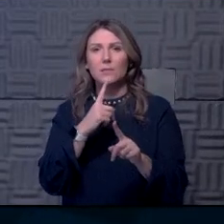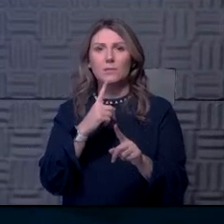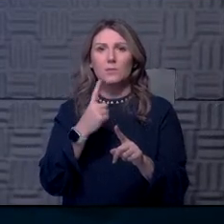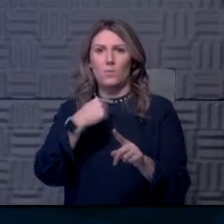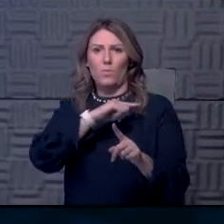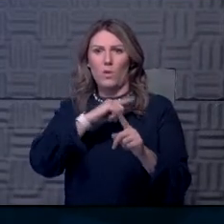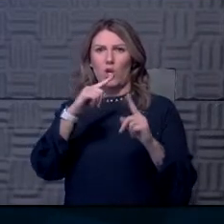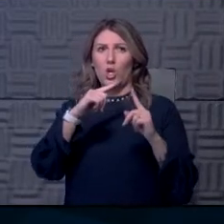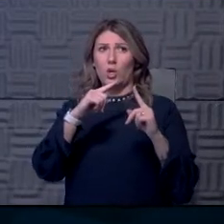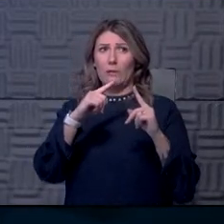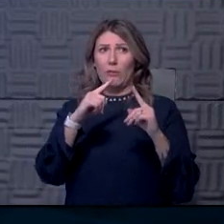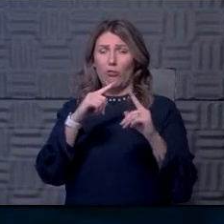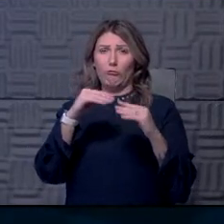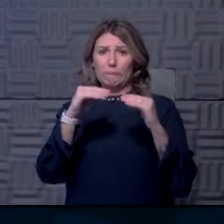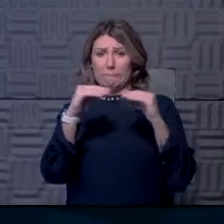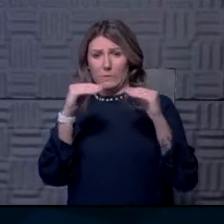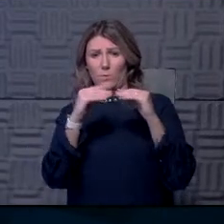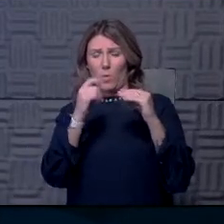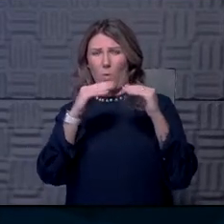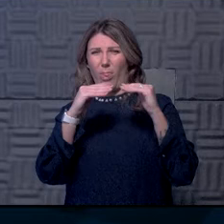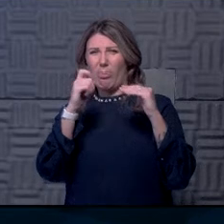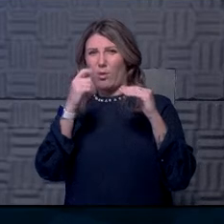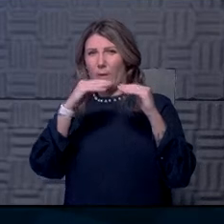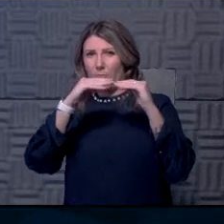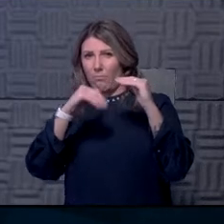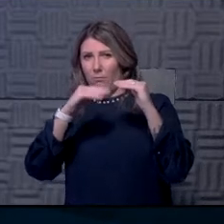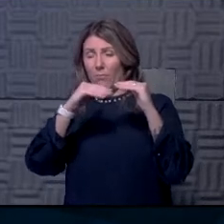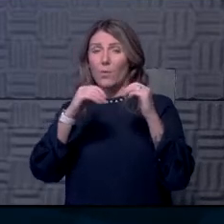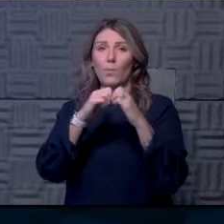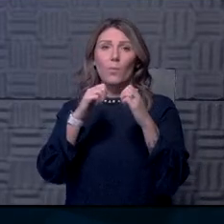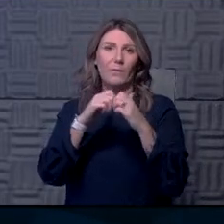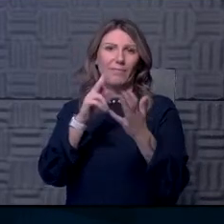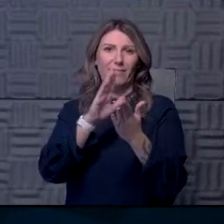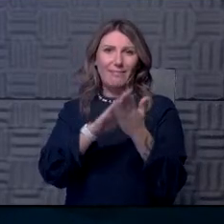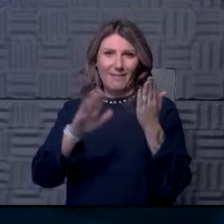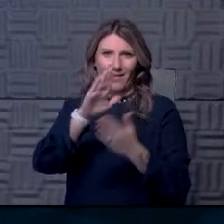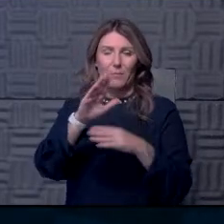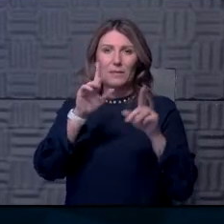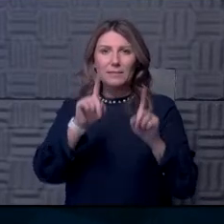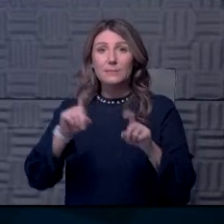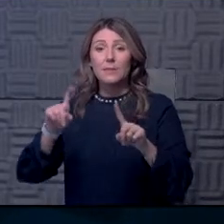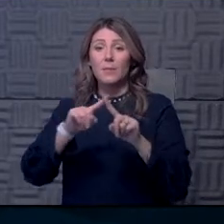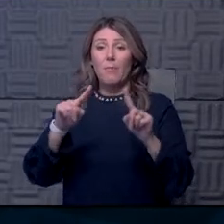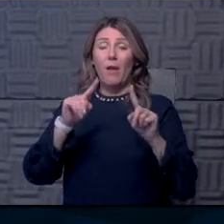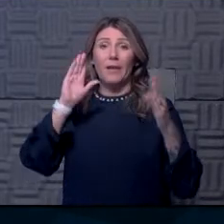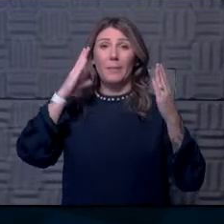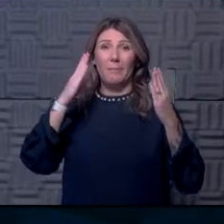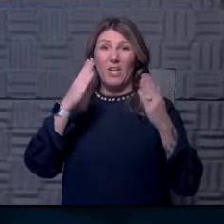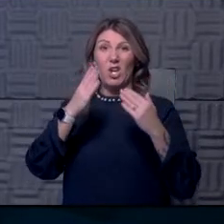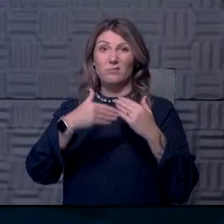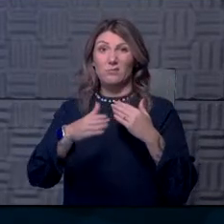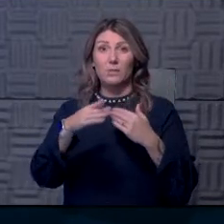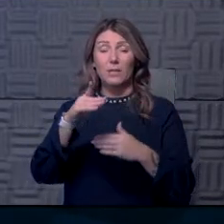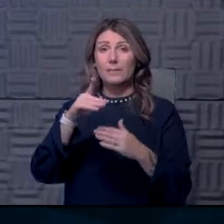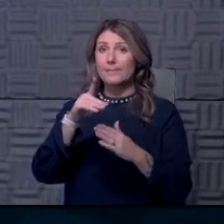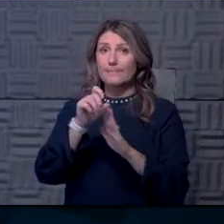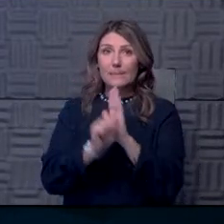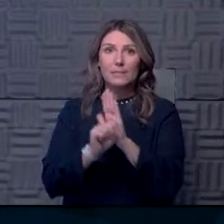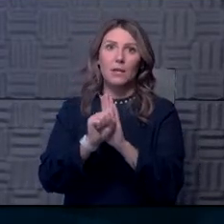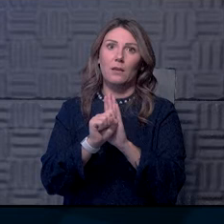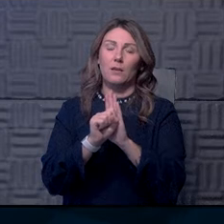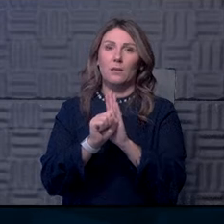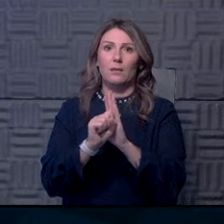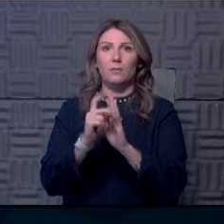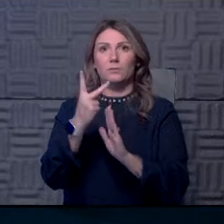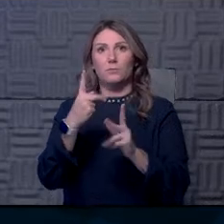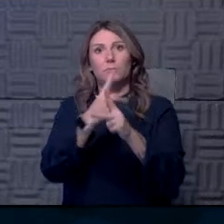where Douglas County is in the campus testing. Uh, but then when you compare it to the rest of the state, which, uh, is probably closer to twice that level as